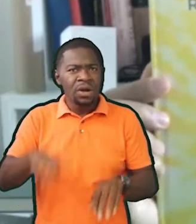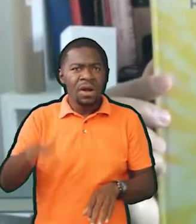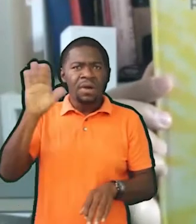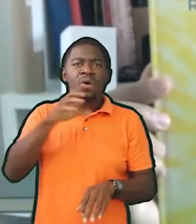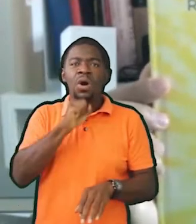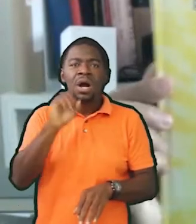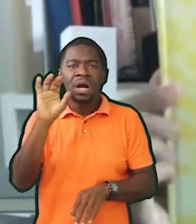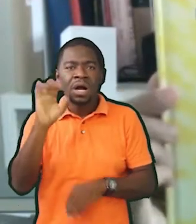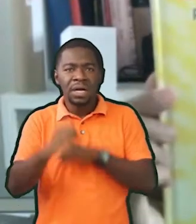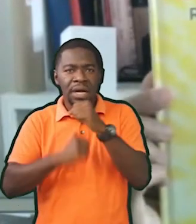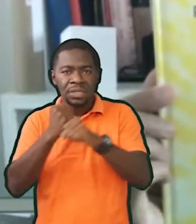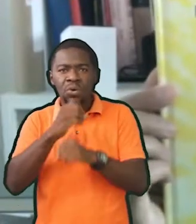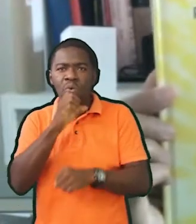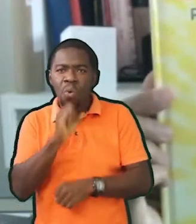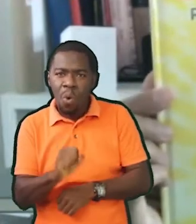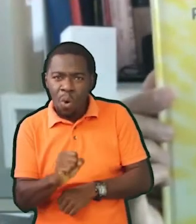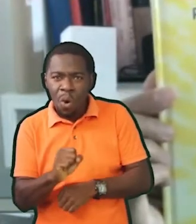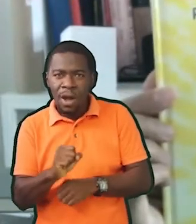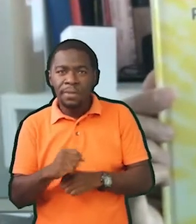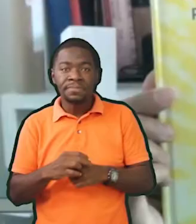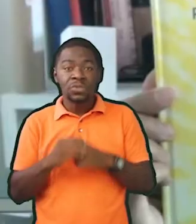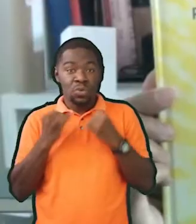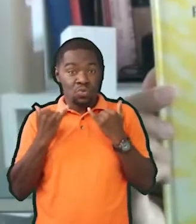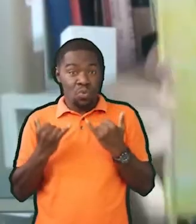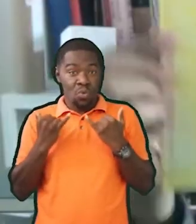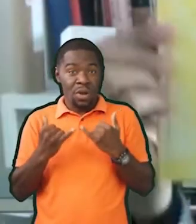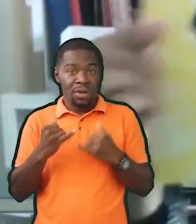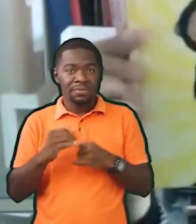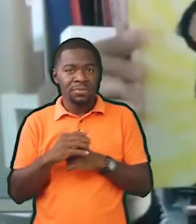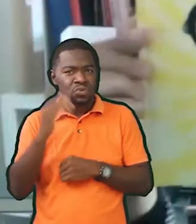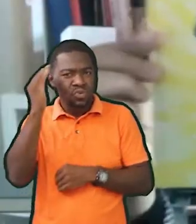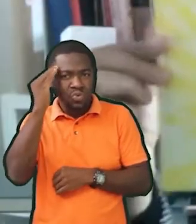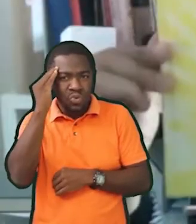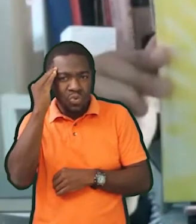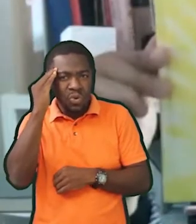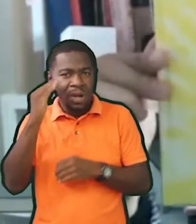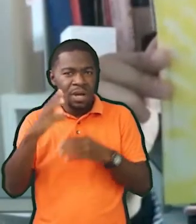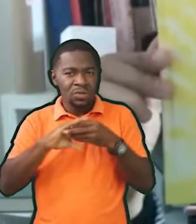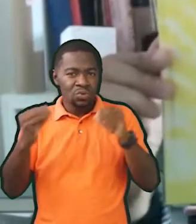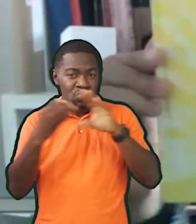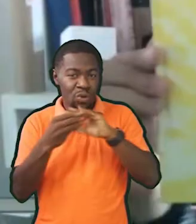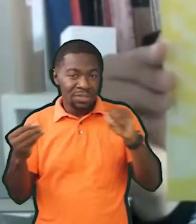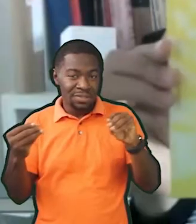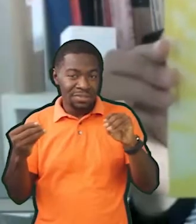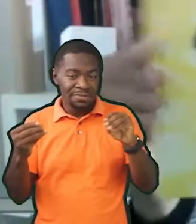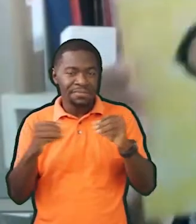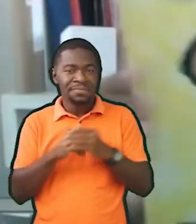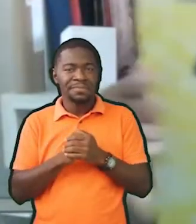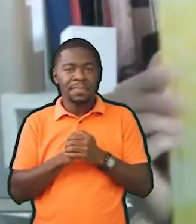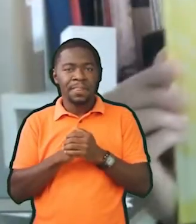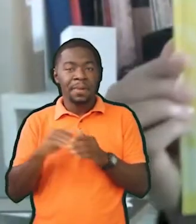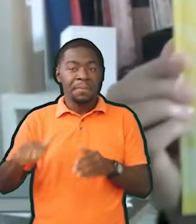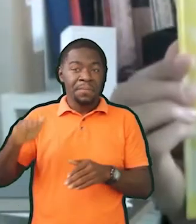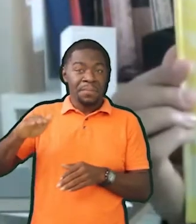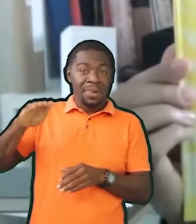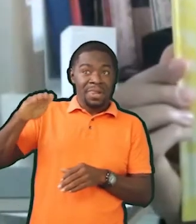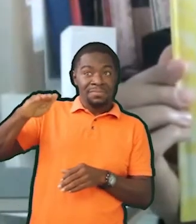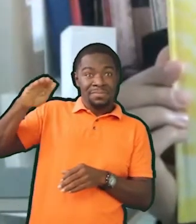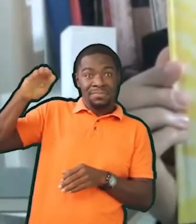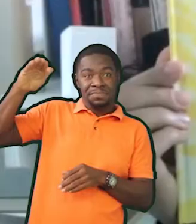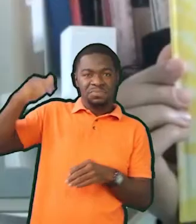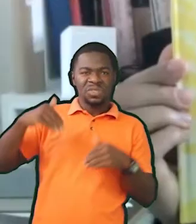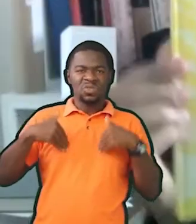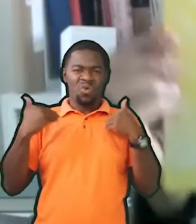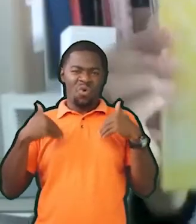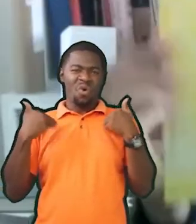six years old. And so we know now we're going to get a story about a journey of